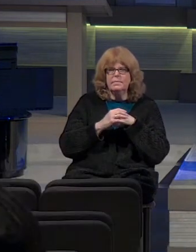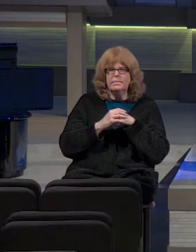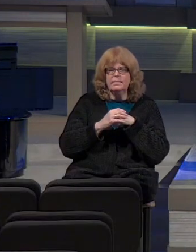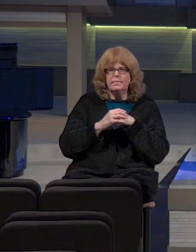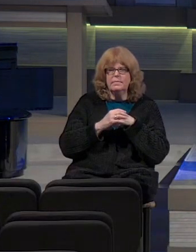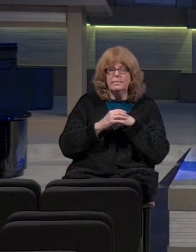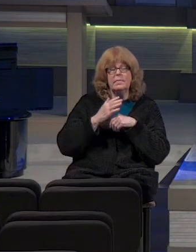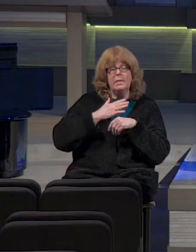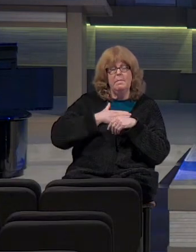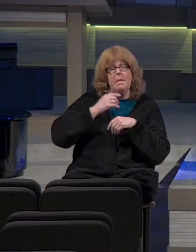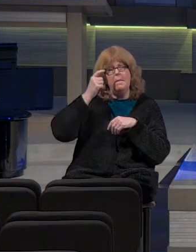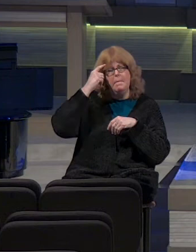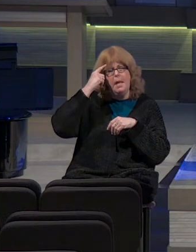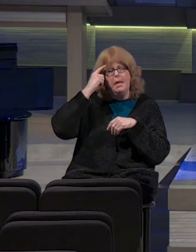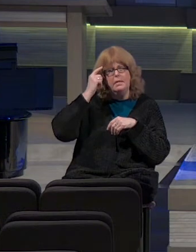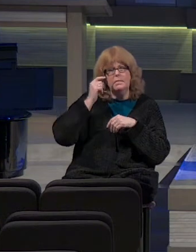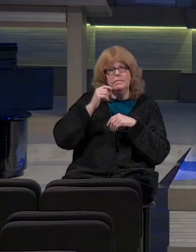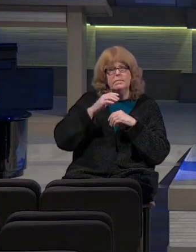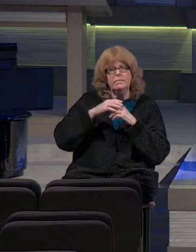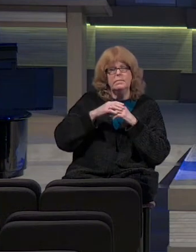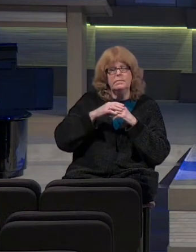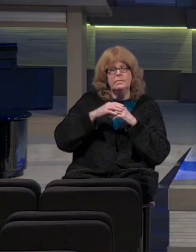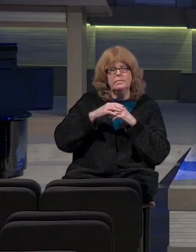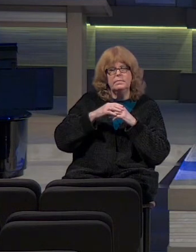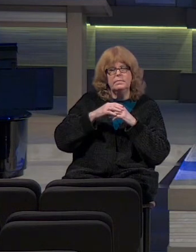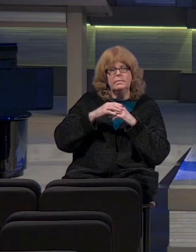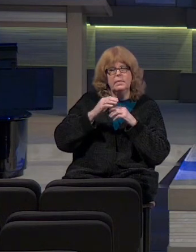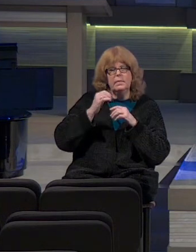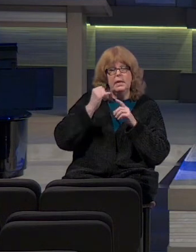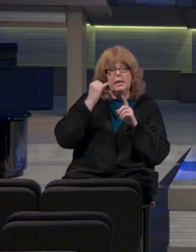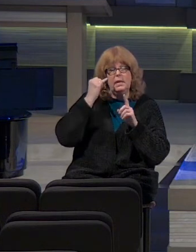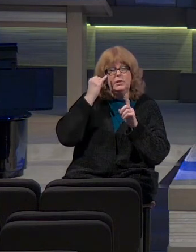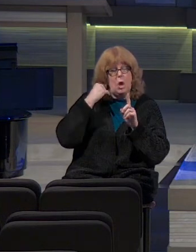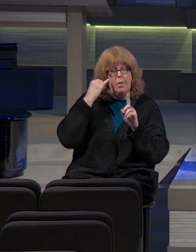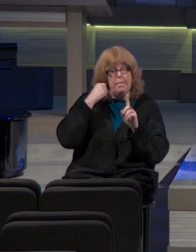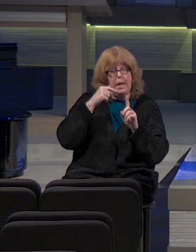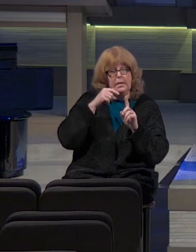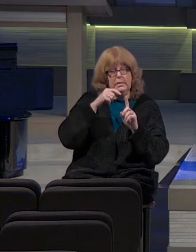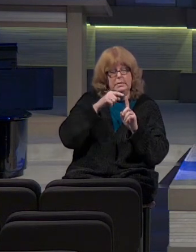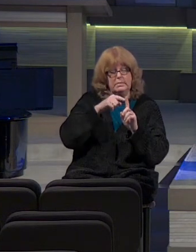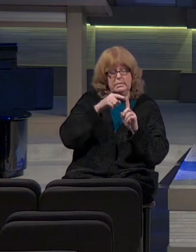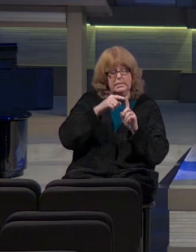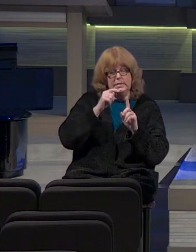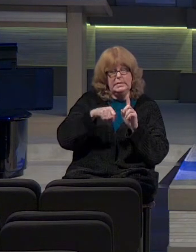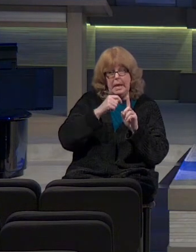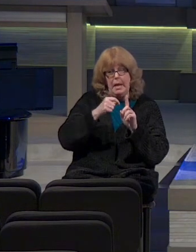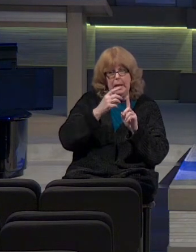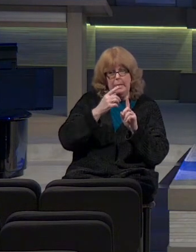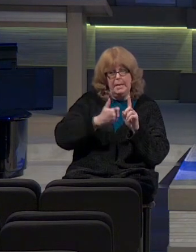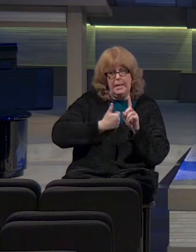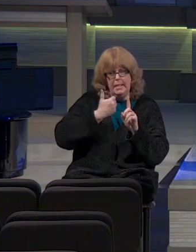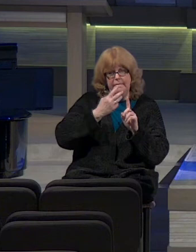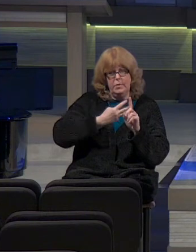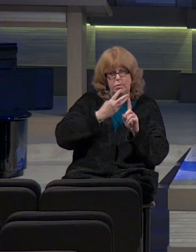In my mind, his day is not terribly different than ours in a lot of ways.